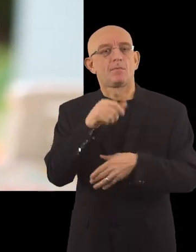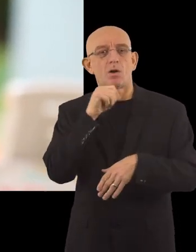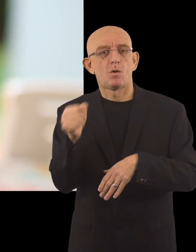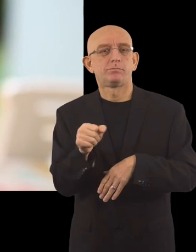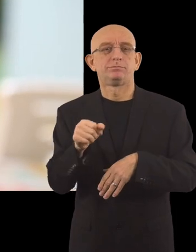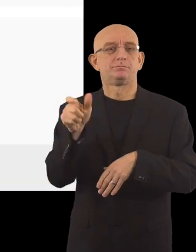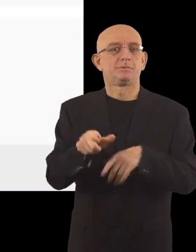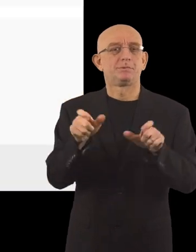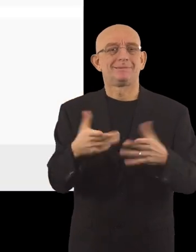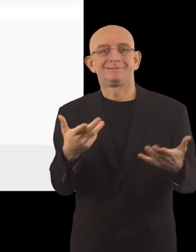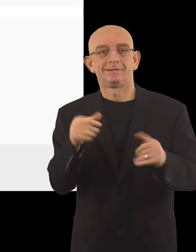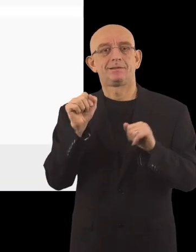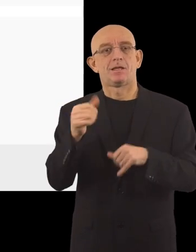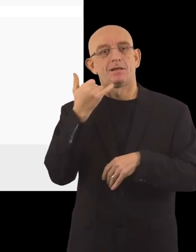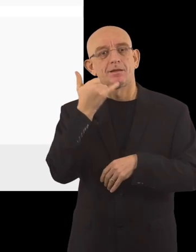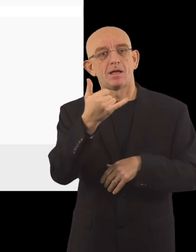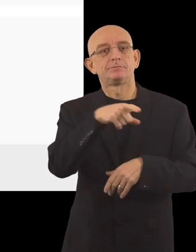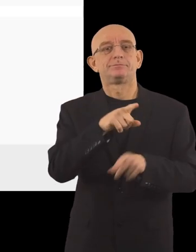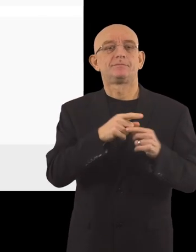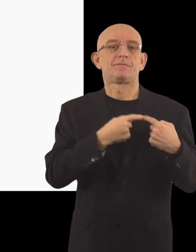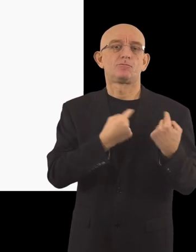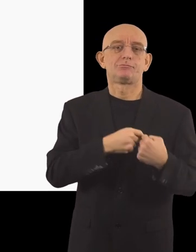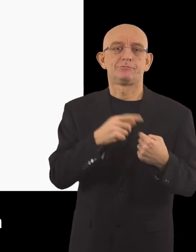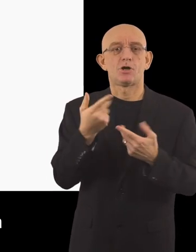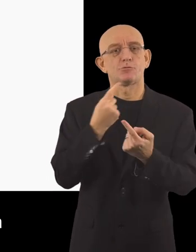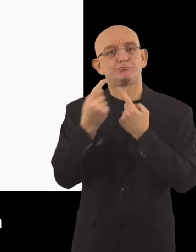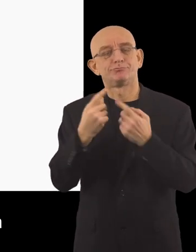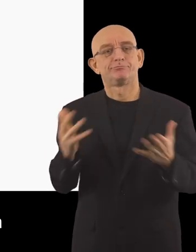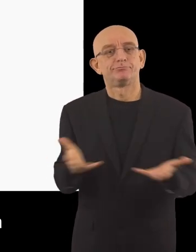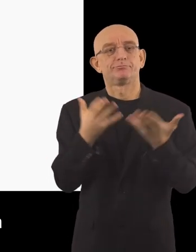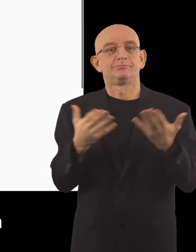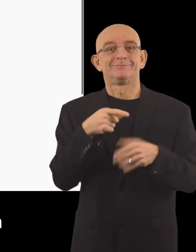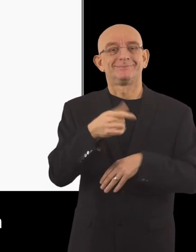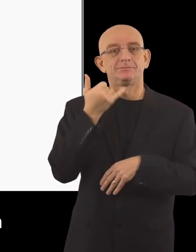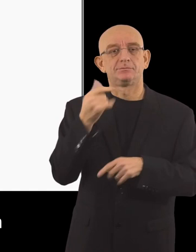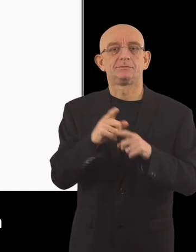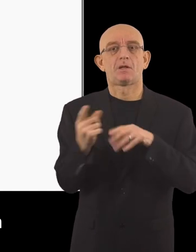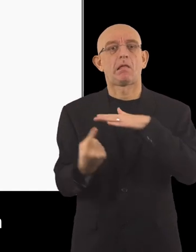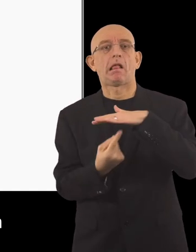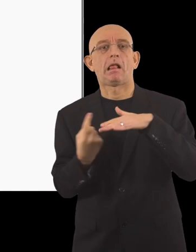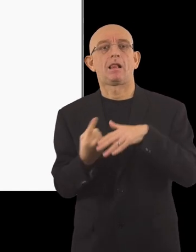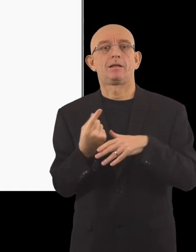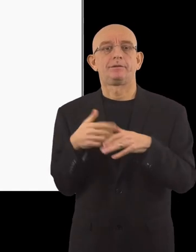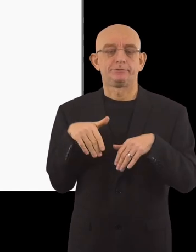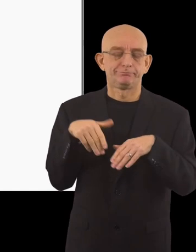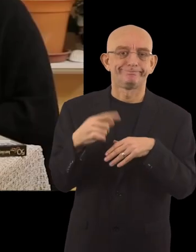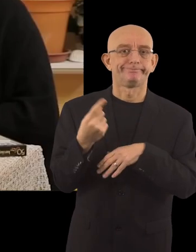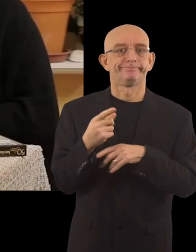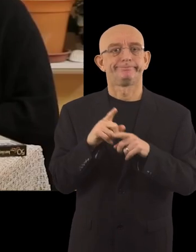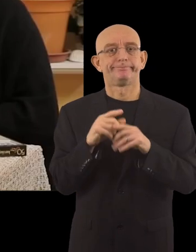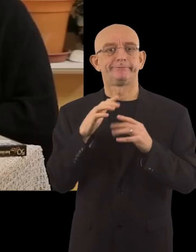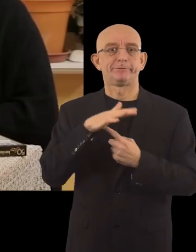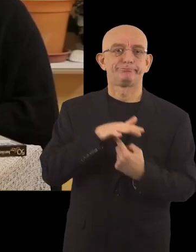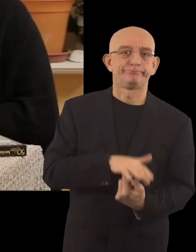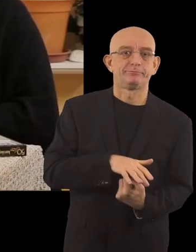alone could call to simply talk to a municipal volunteer. This helpline ensures those in isolation are maintaining social